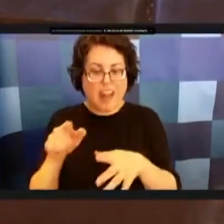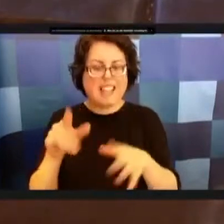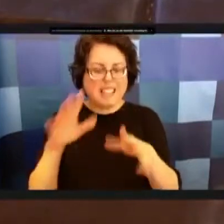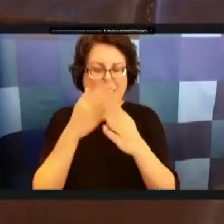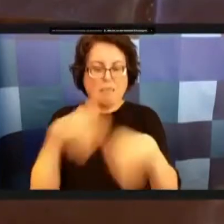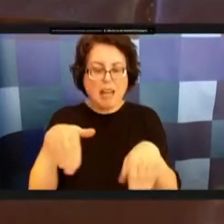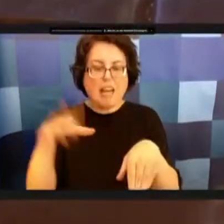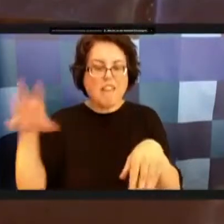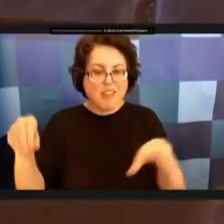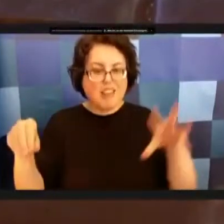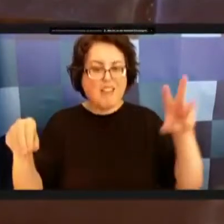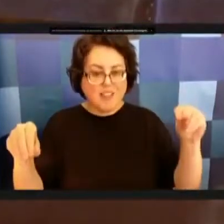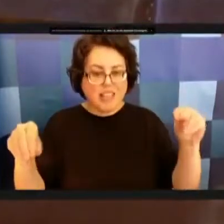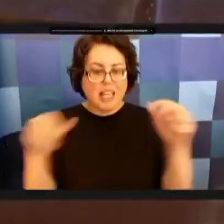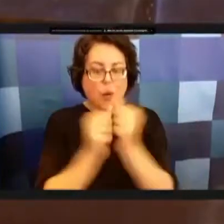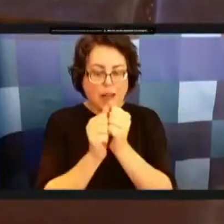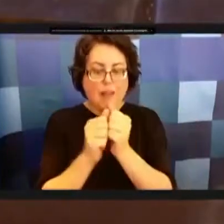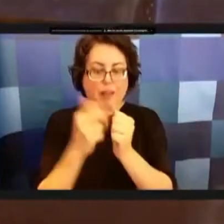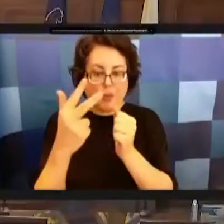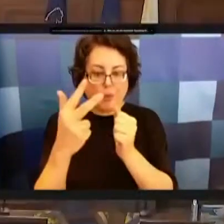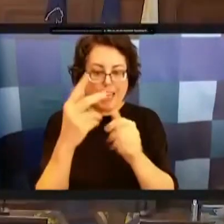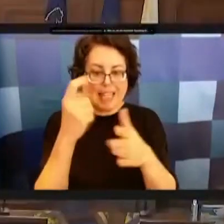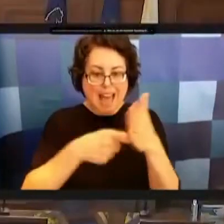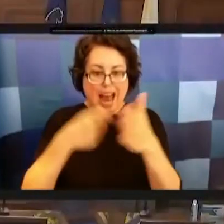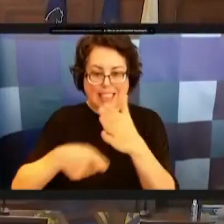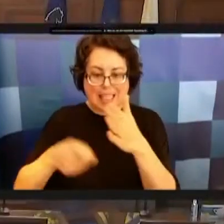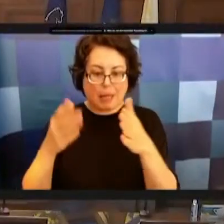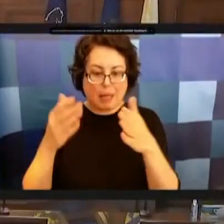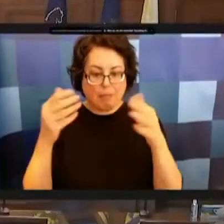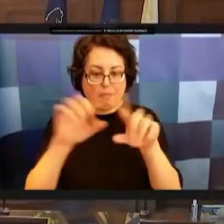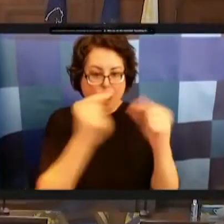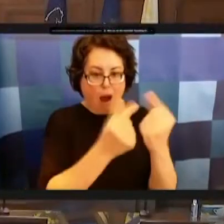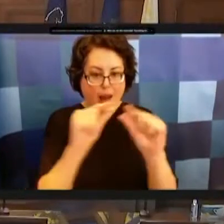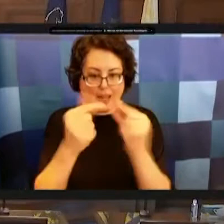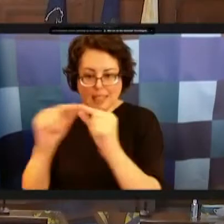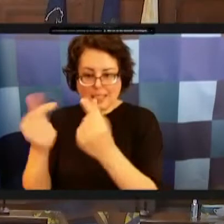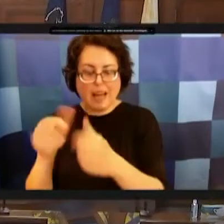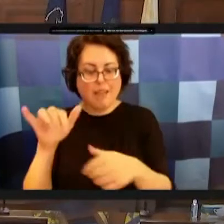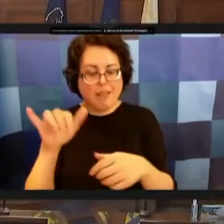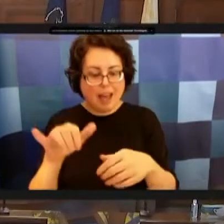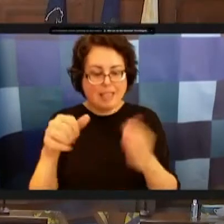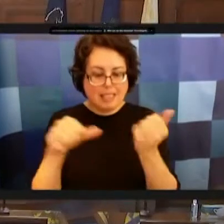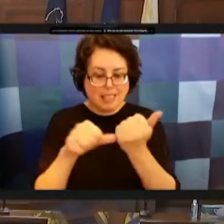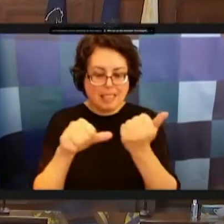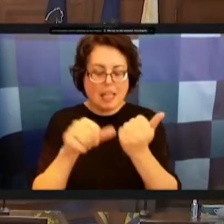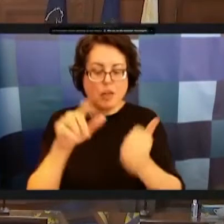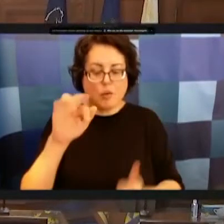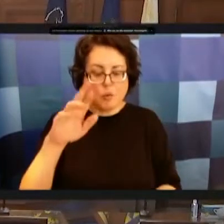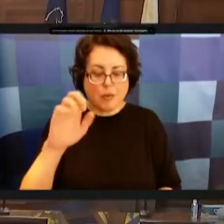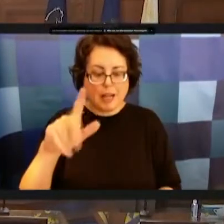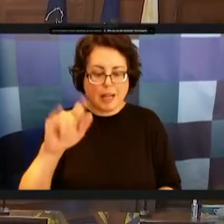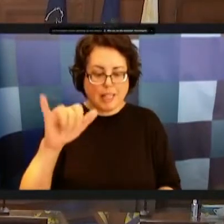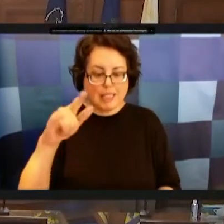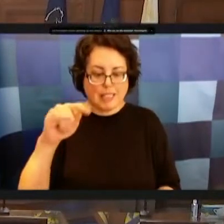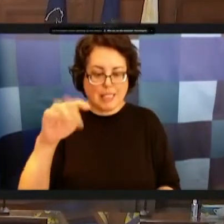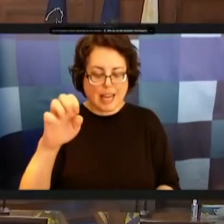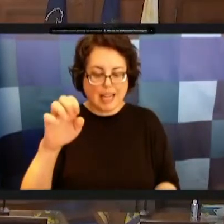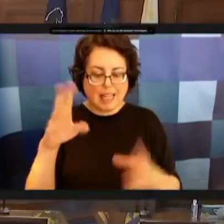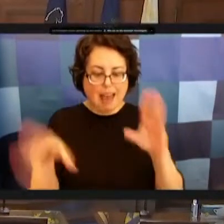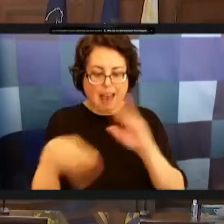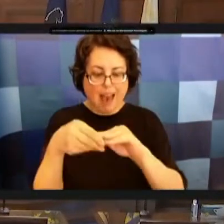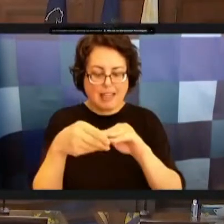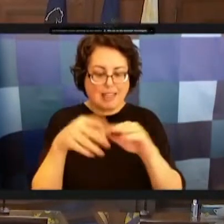uh uh three taxing bodies senior assistant real estate added split 50 50 again with the three taxing